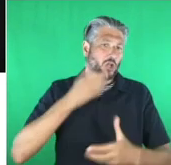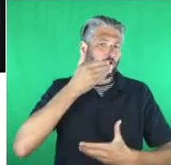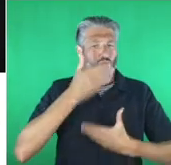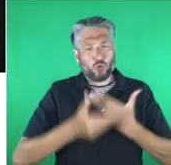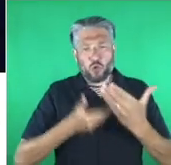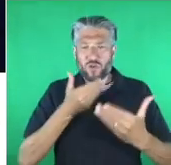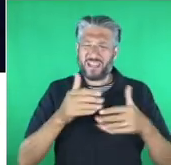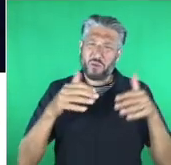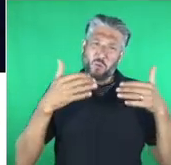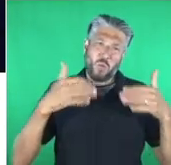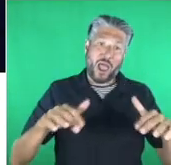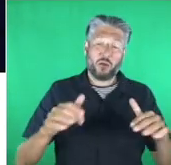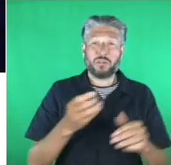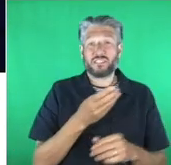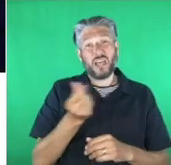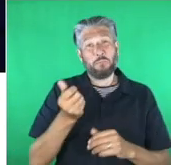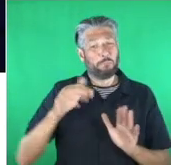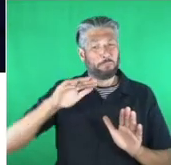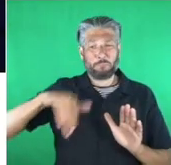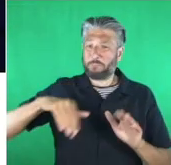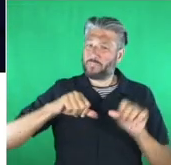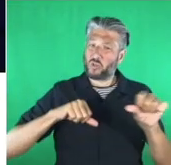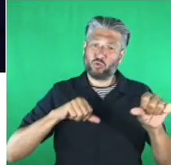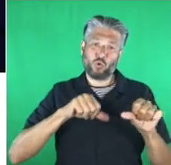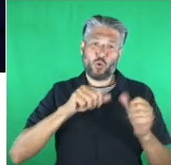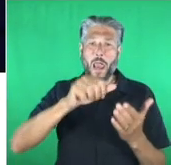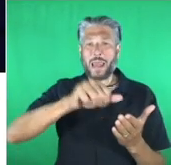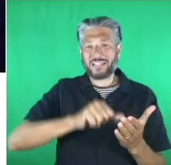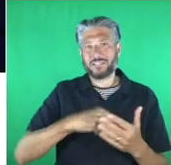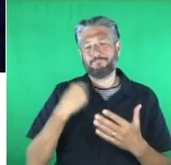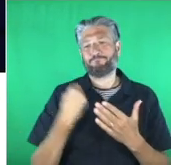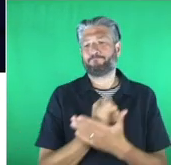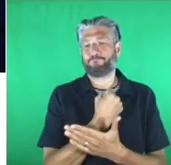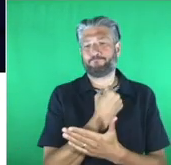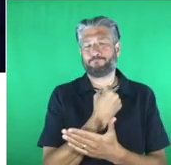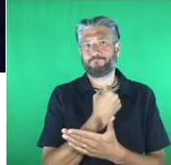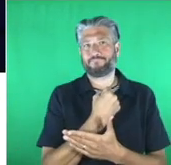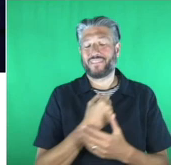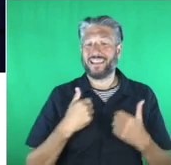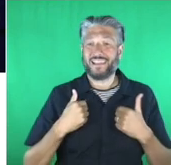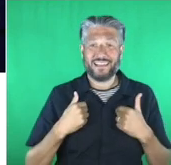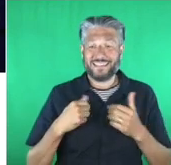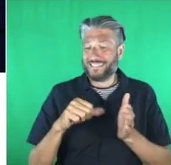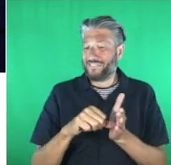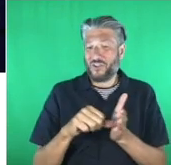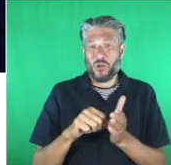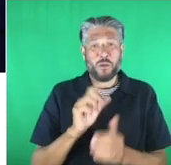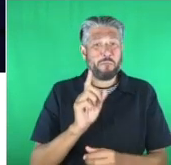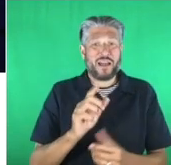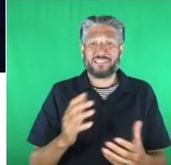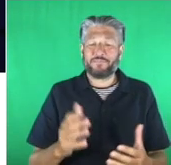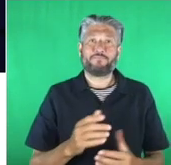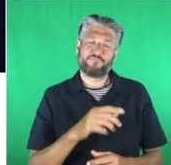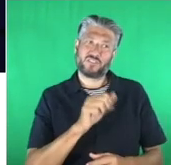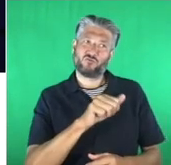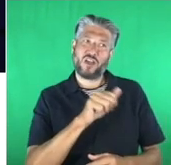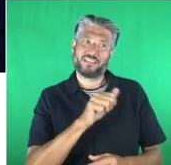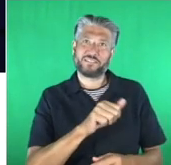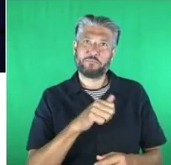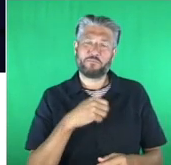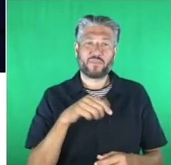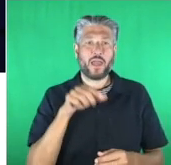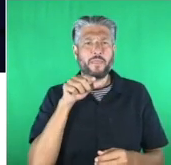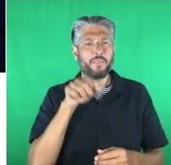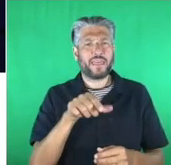it into the shortlist it's always sad isn't it mark that we can't get those into the shortlist it's incredible and i think this is a good example this